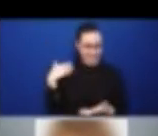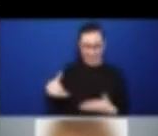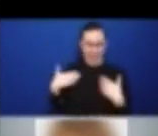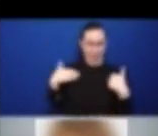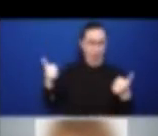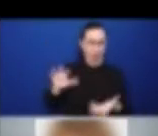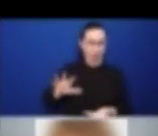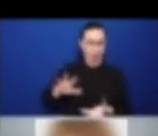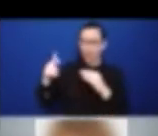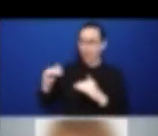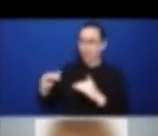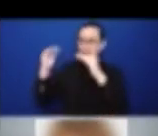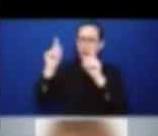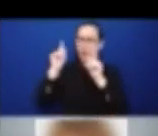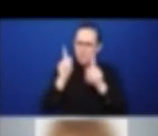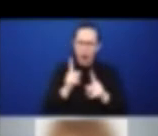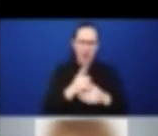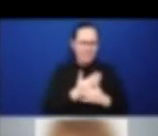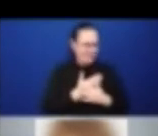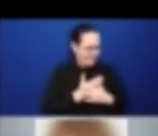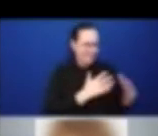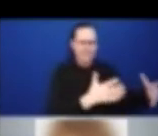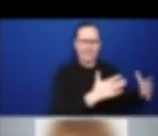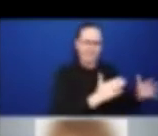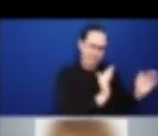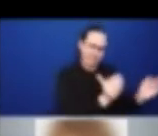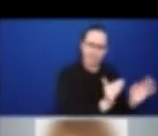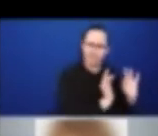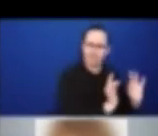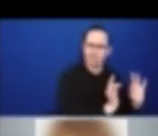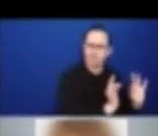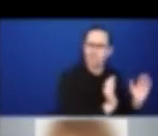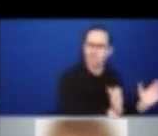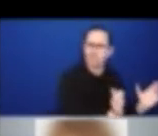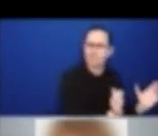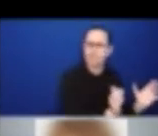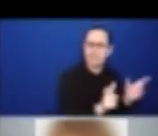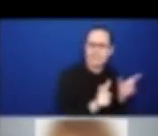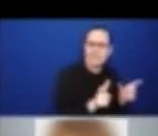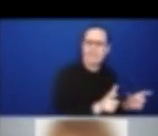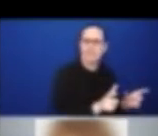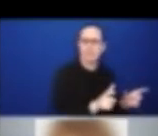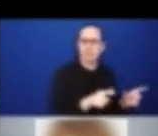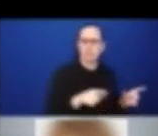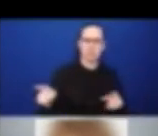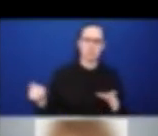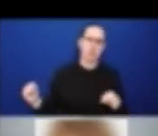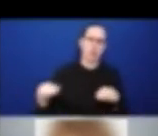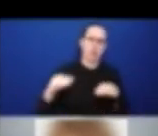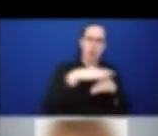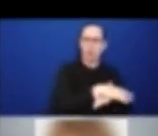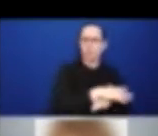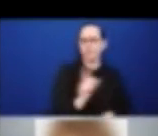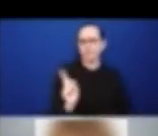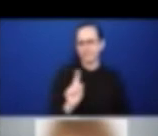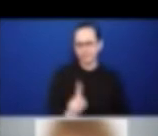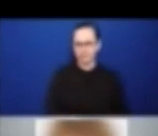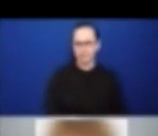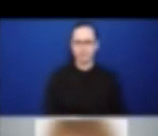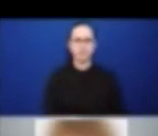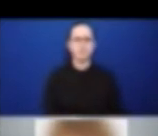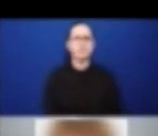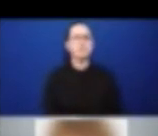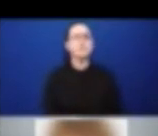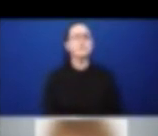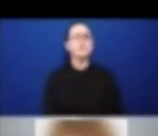So, what we wanted to do, and Professor Shikako will share a bit more about